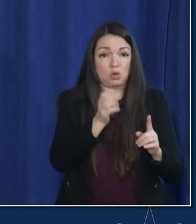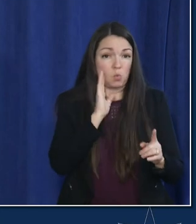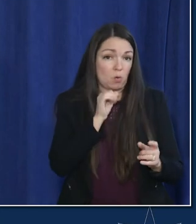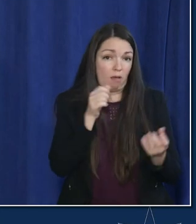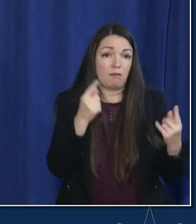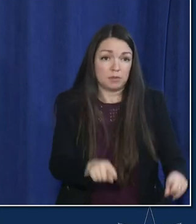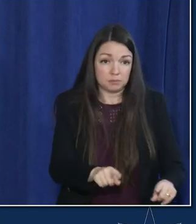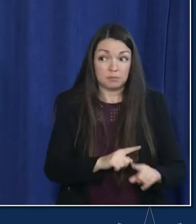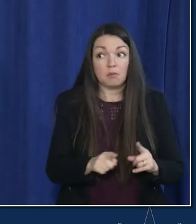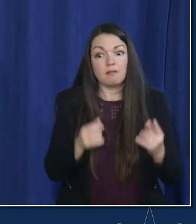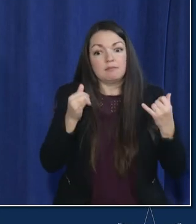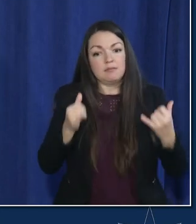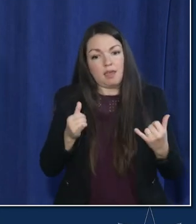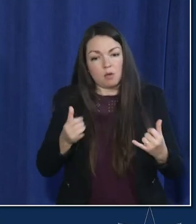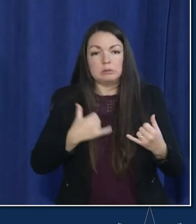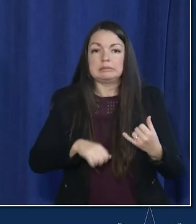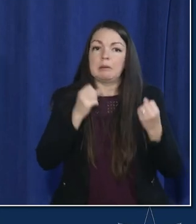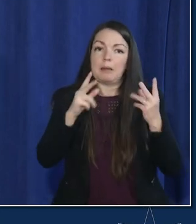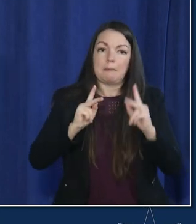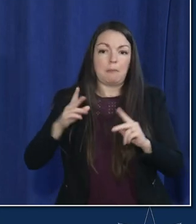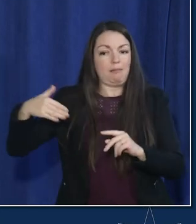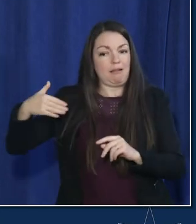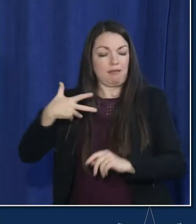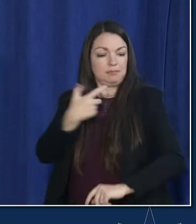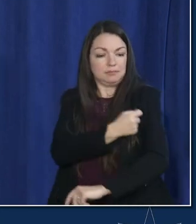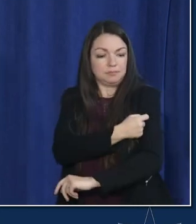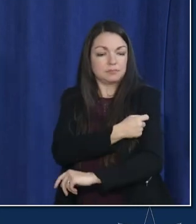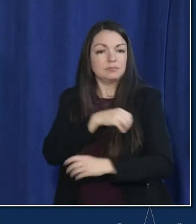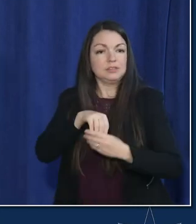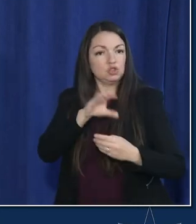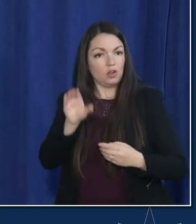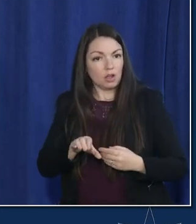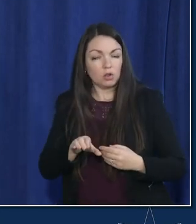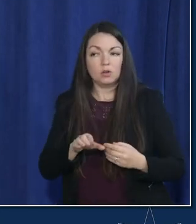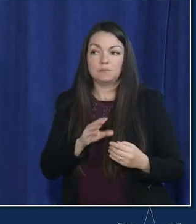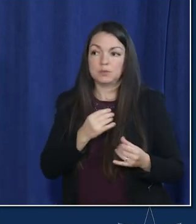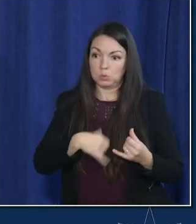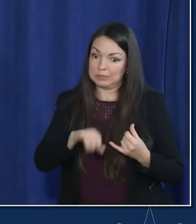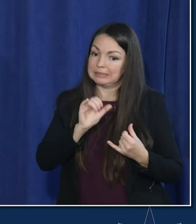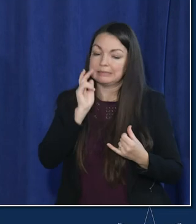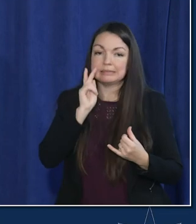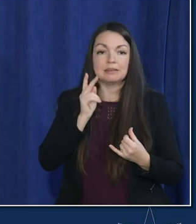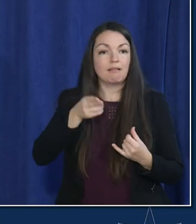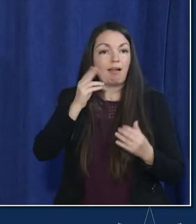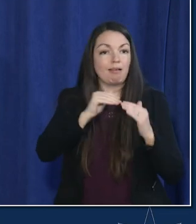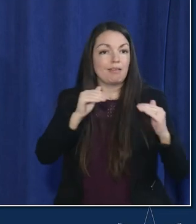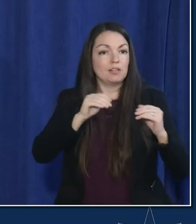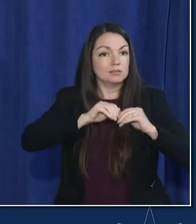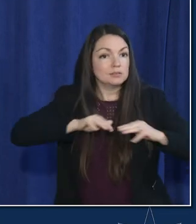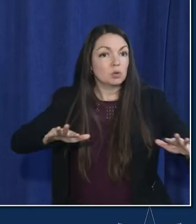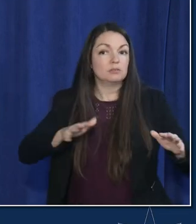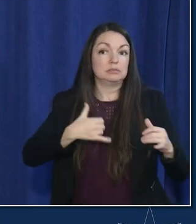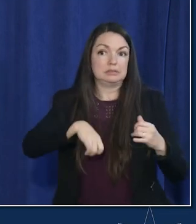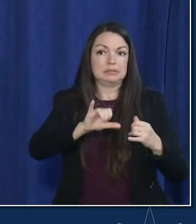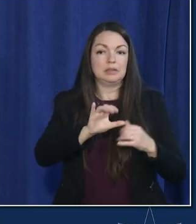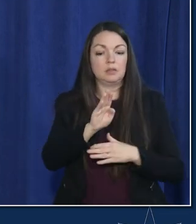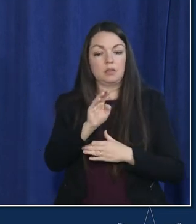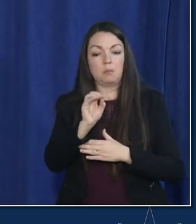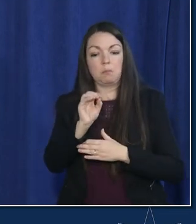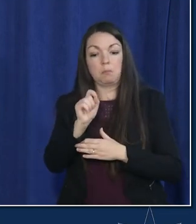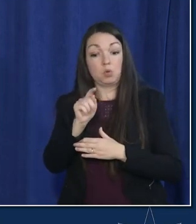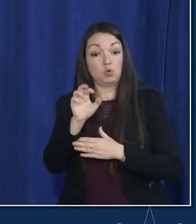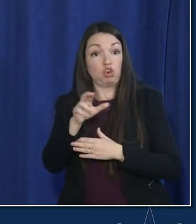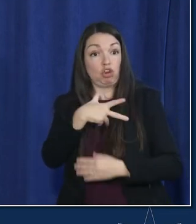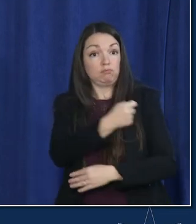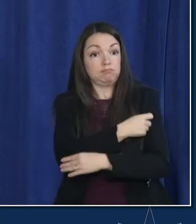we are given that we still have a lot of people who are not vaccinated um and we continue to see a high level of spread the booster that is available now is